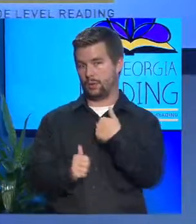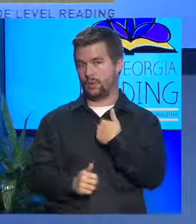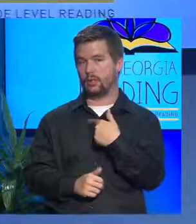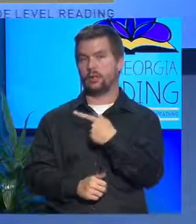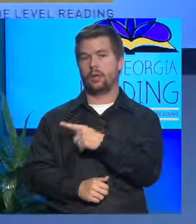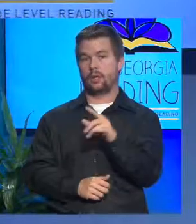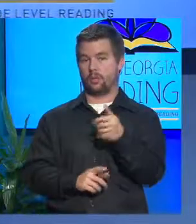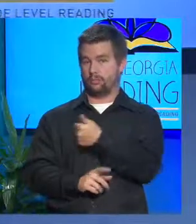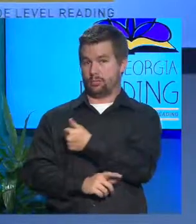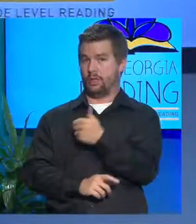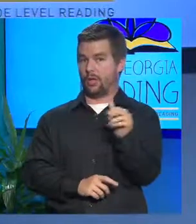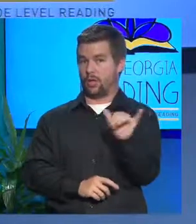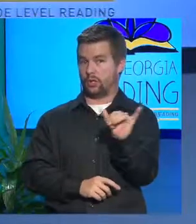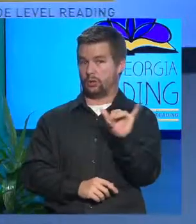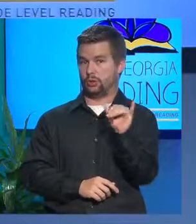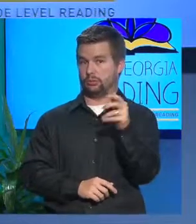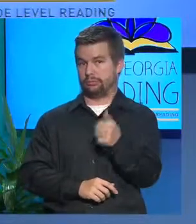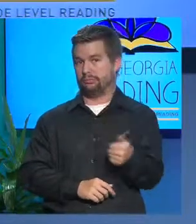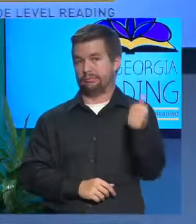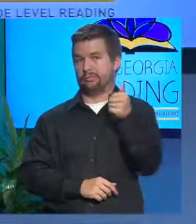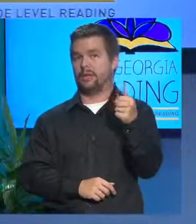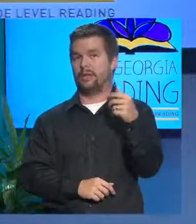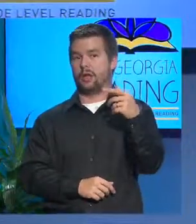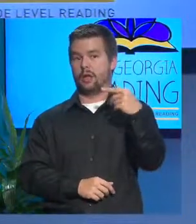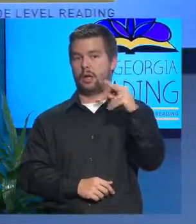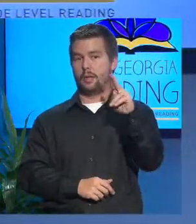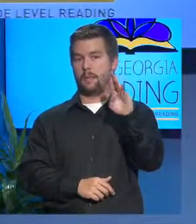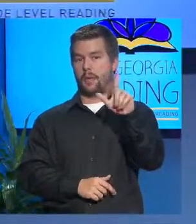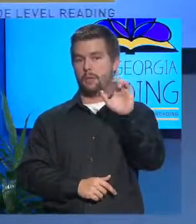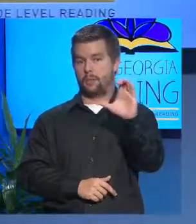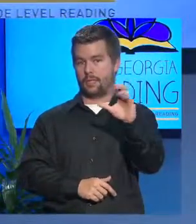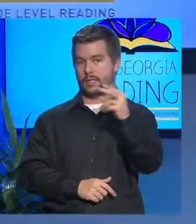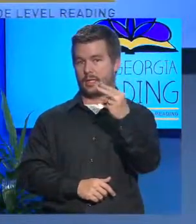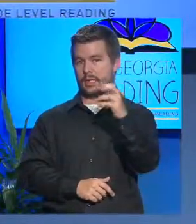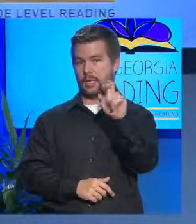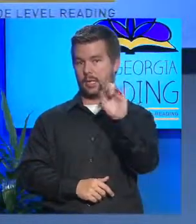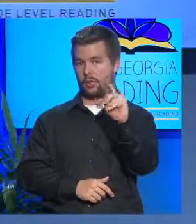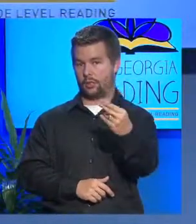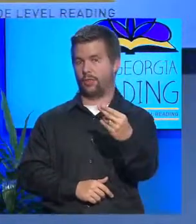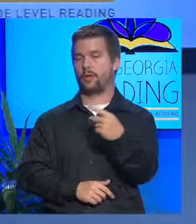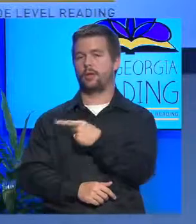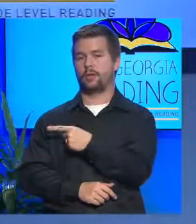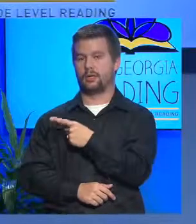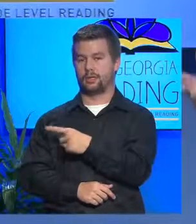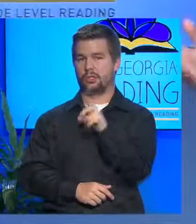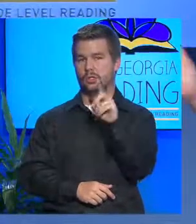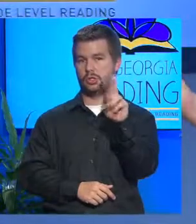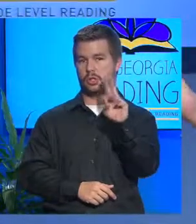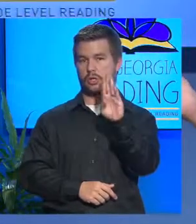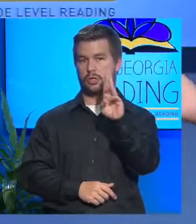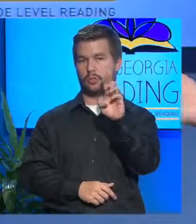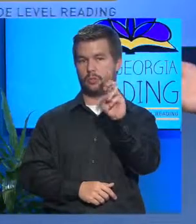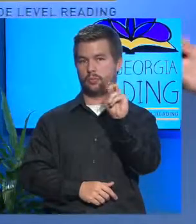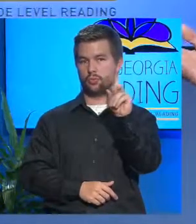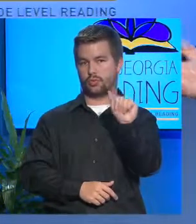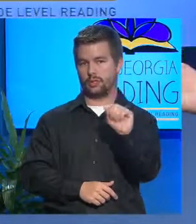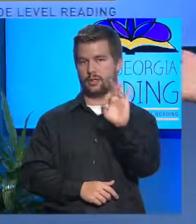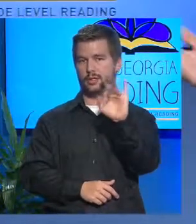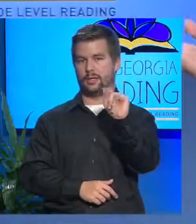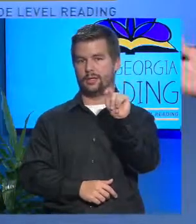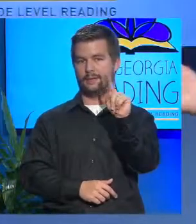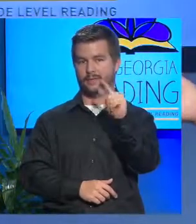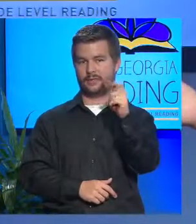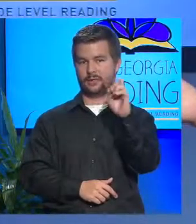is the Commissioner of Public Health, and her name is Dr. Brenda Fitzgerald. She's a